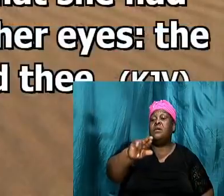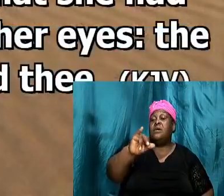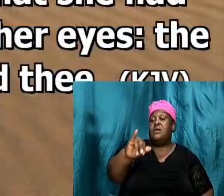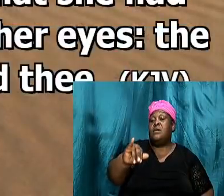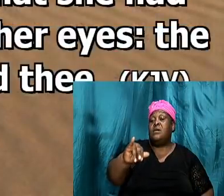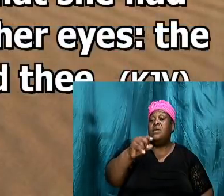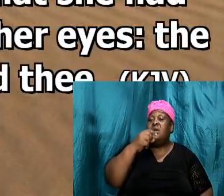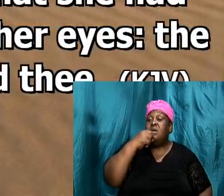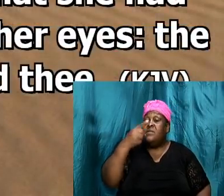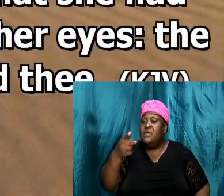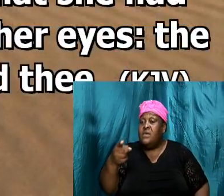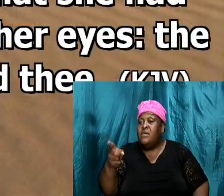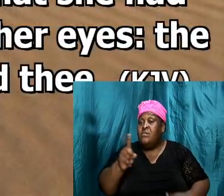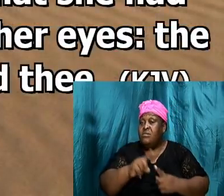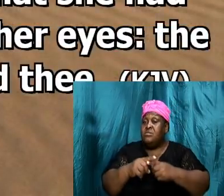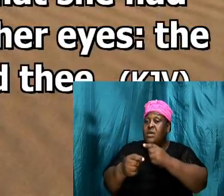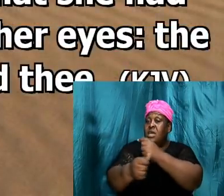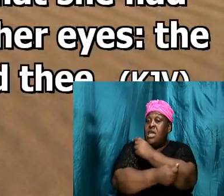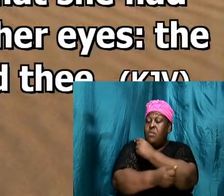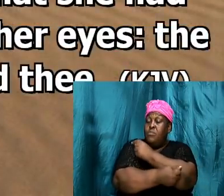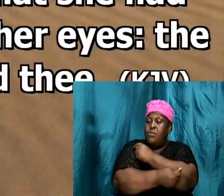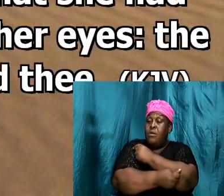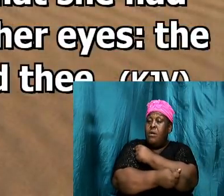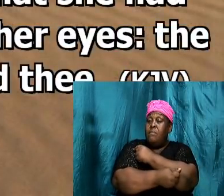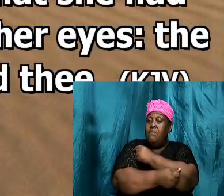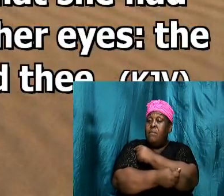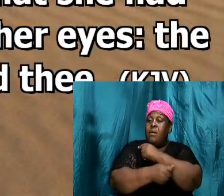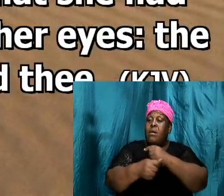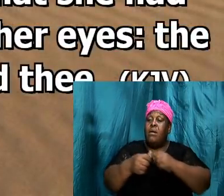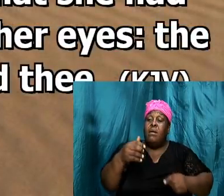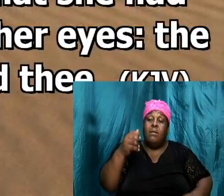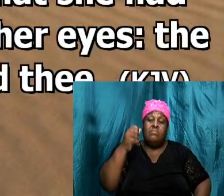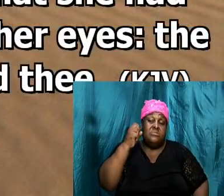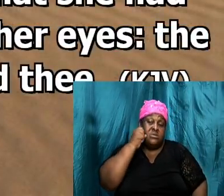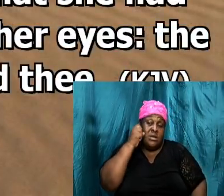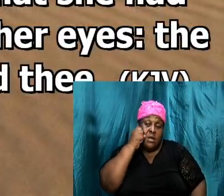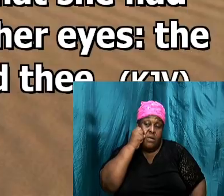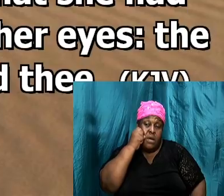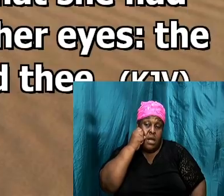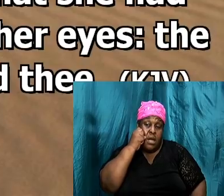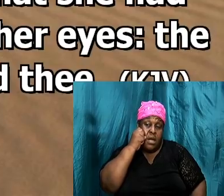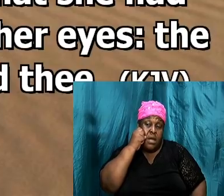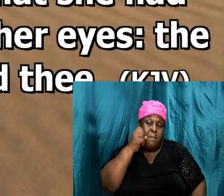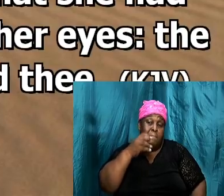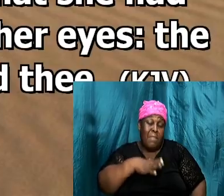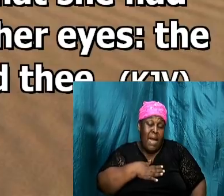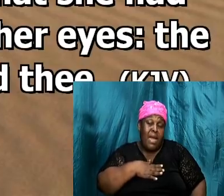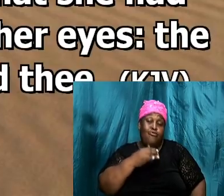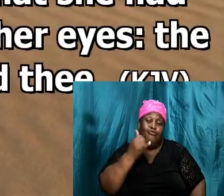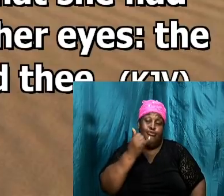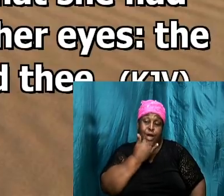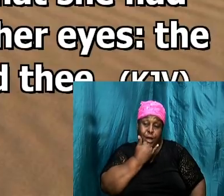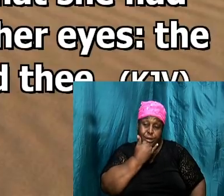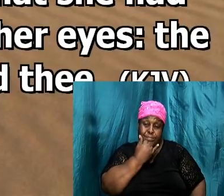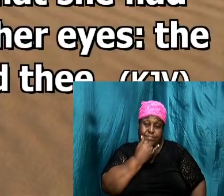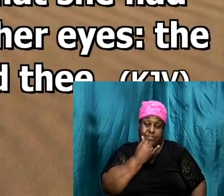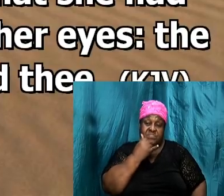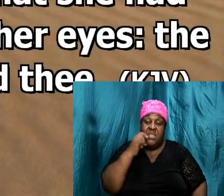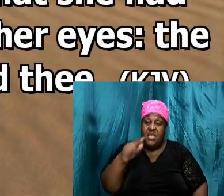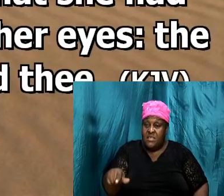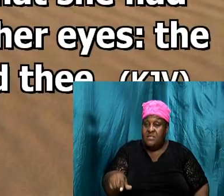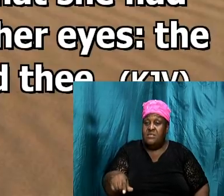my wrong look you know this is after this is after